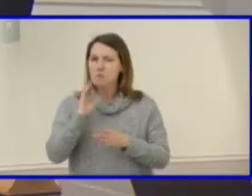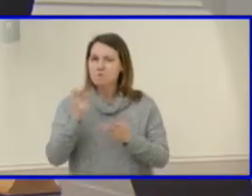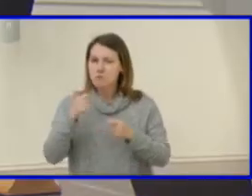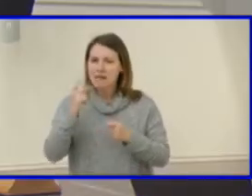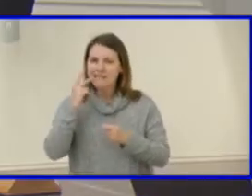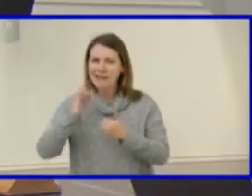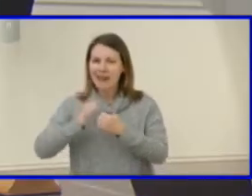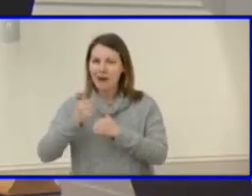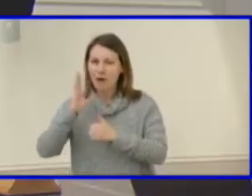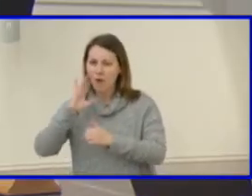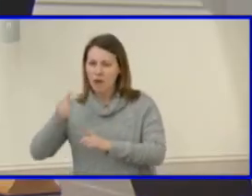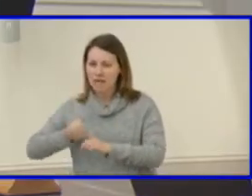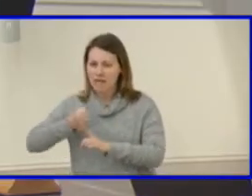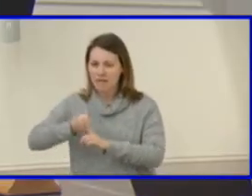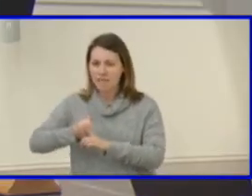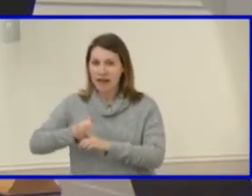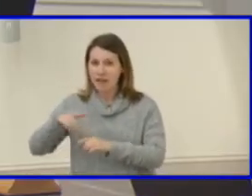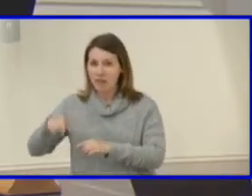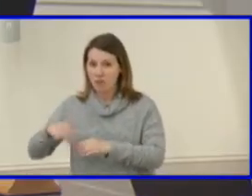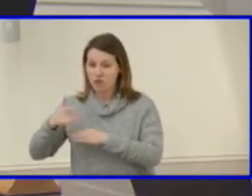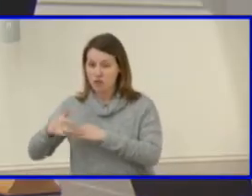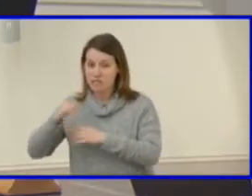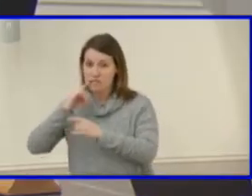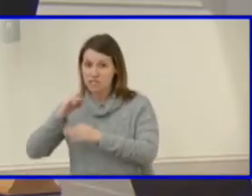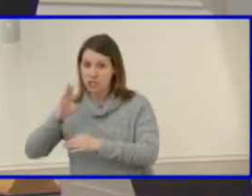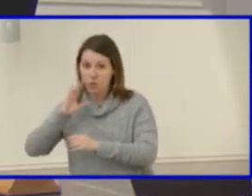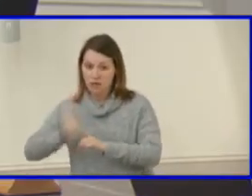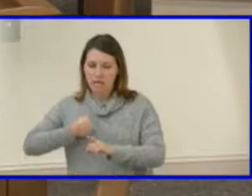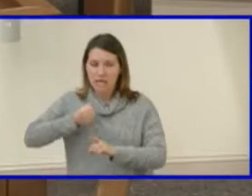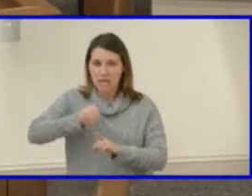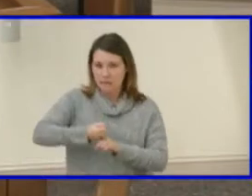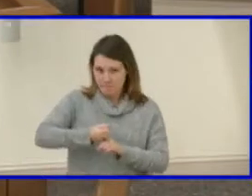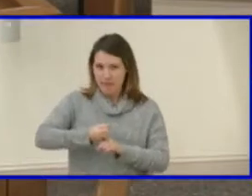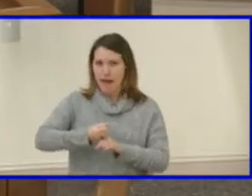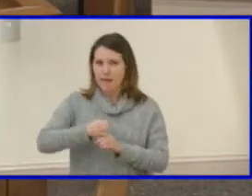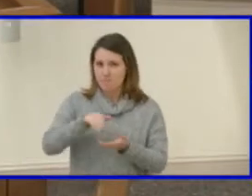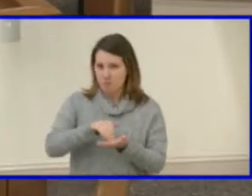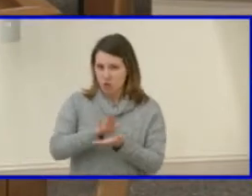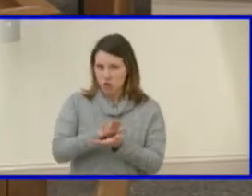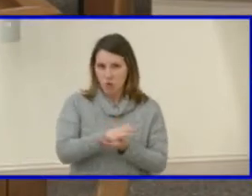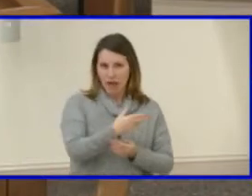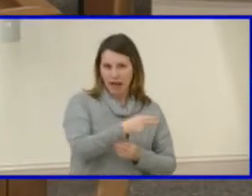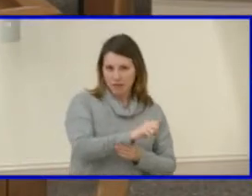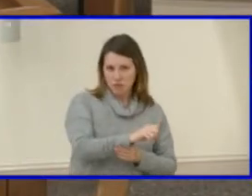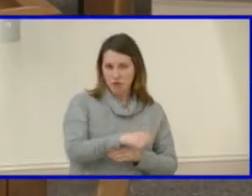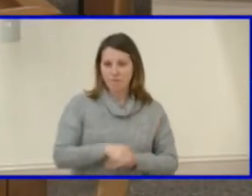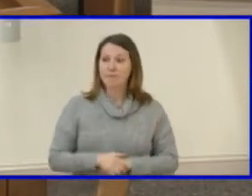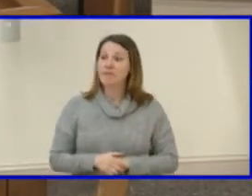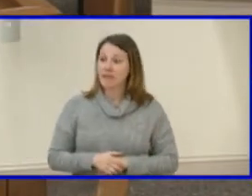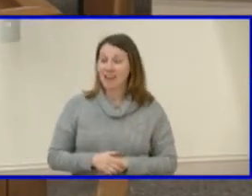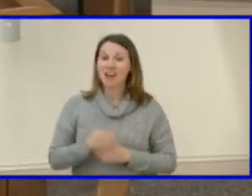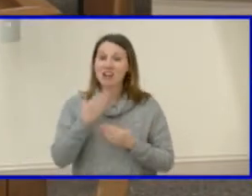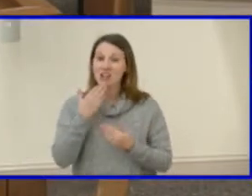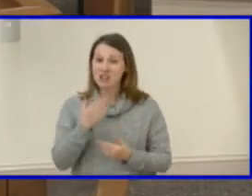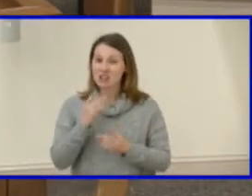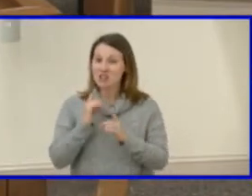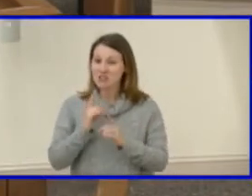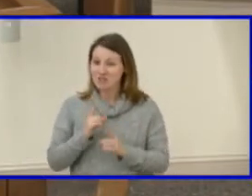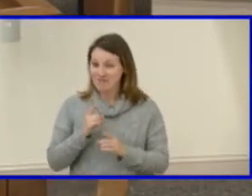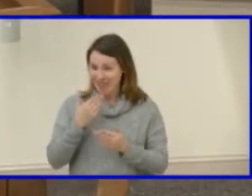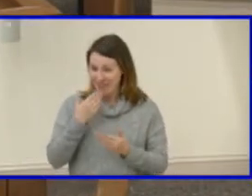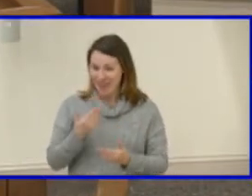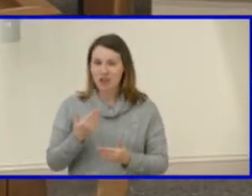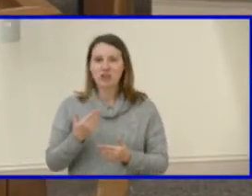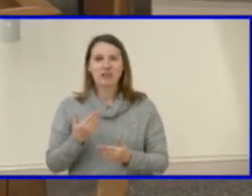middle school and high school on what's available? Correct. That is an excellent note. Um, and fortunately with major clarity, we started,